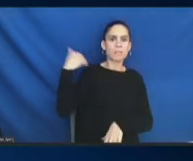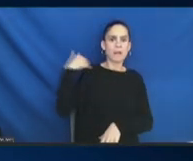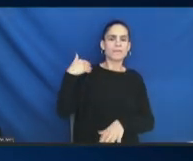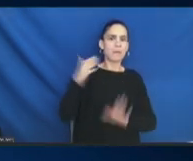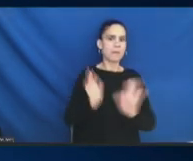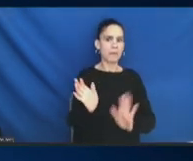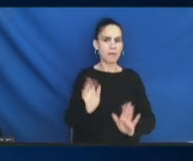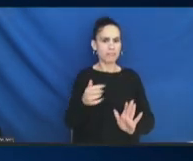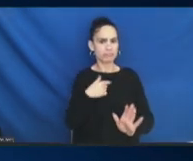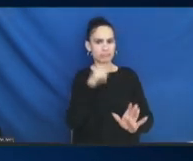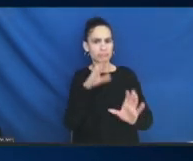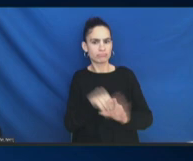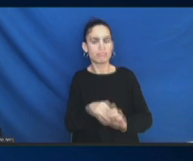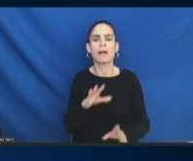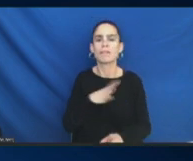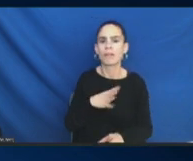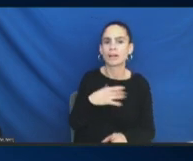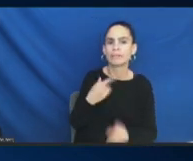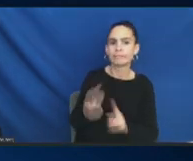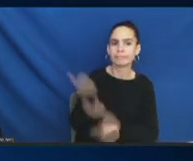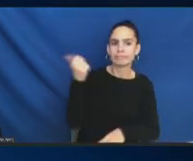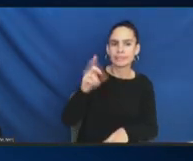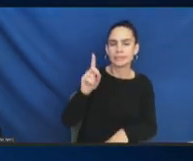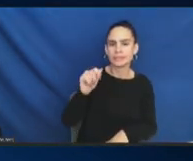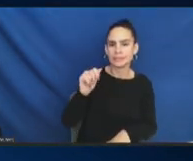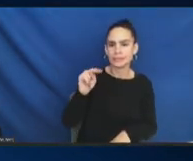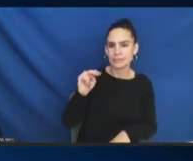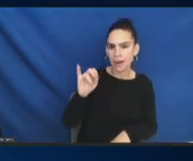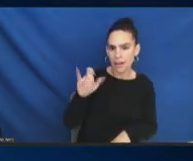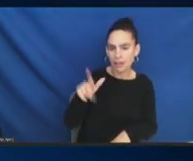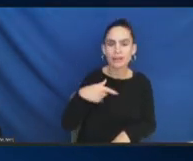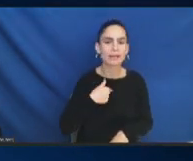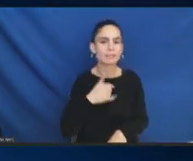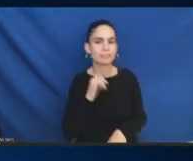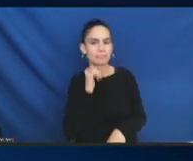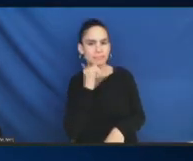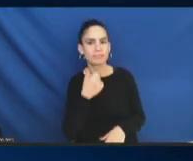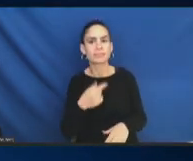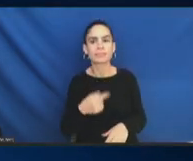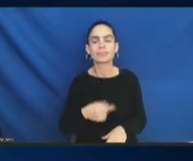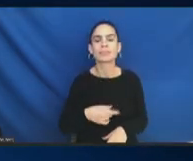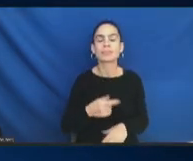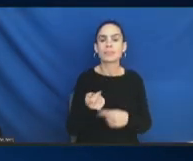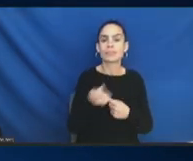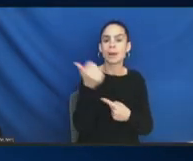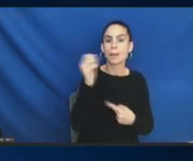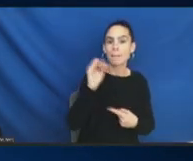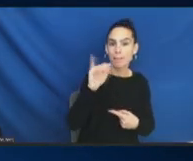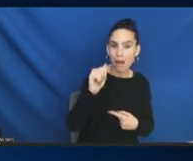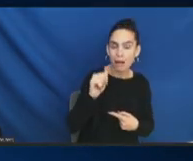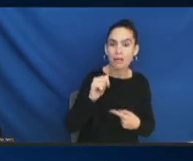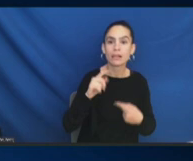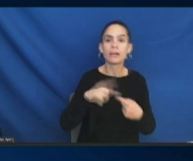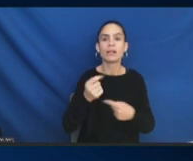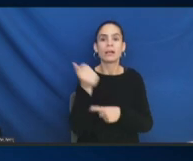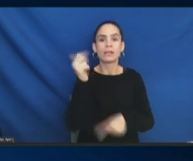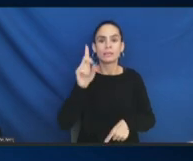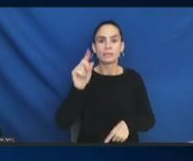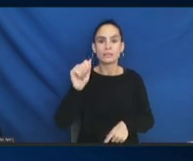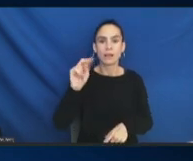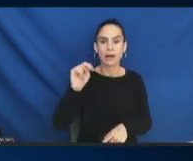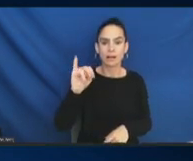accident. It was from the last one. Mia. Take out Mia on this one, please, on language access. Not on the last one.